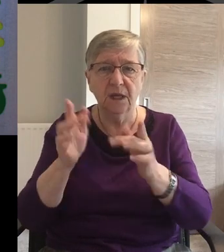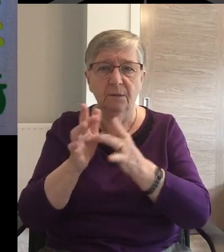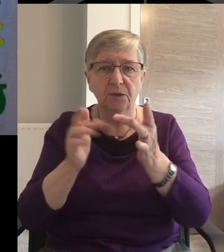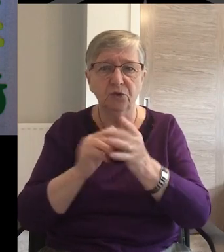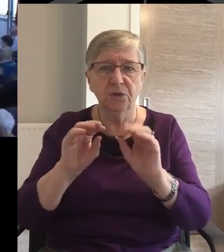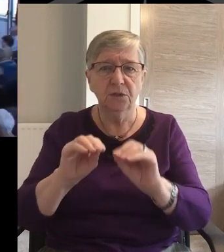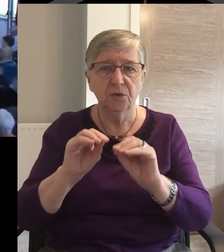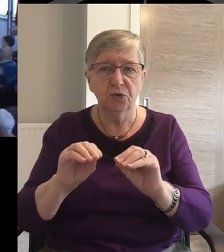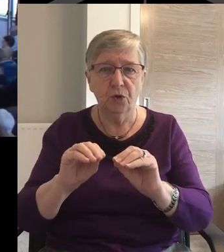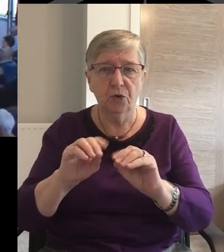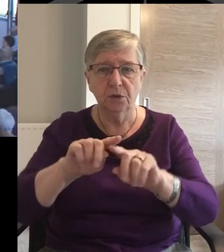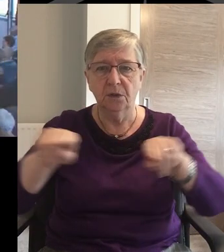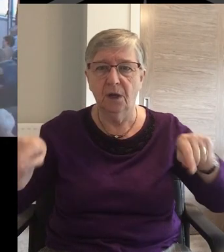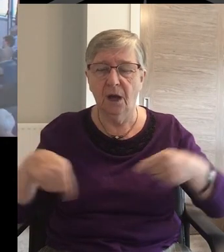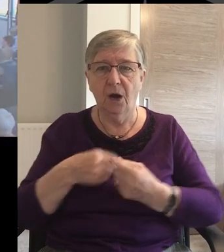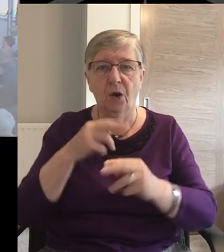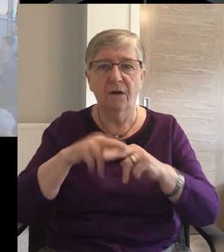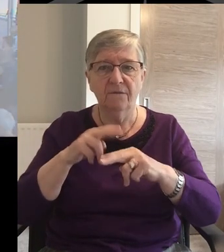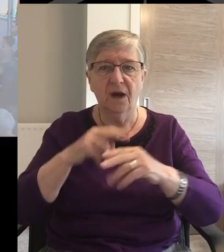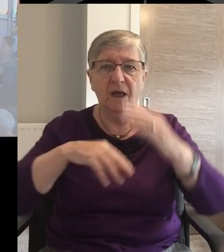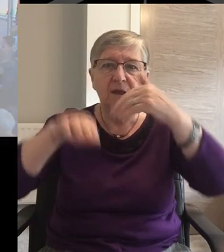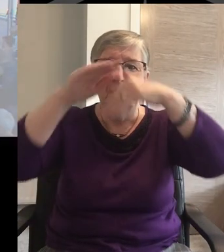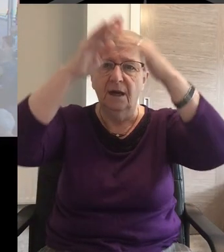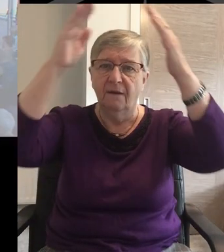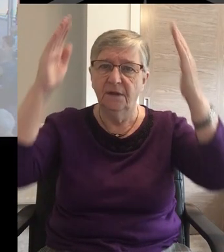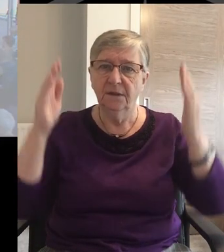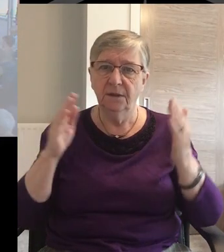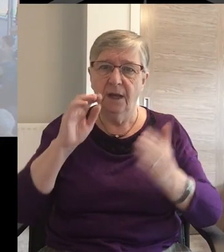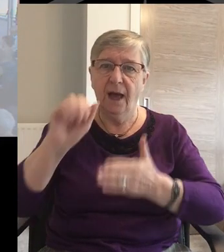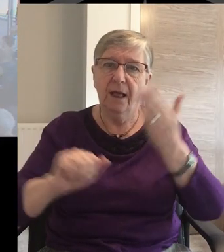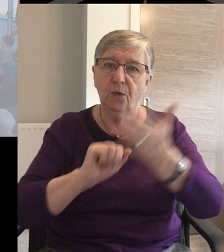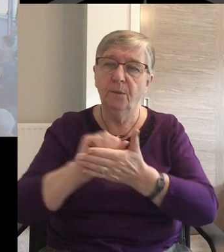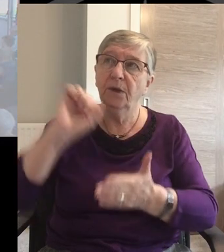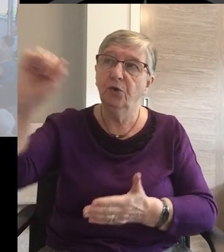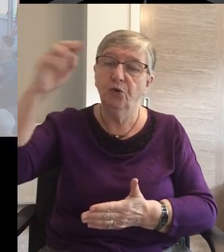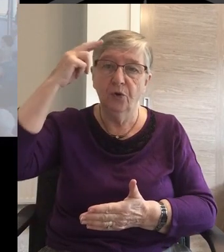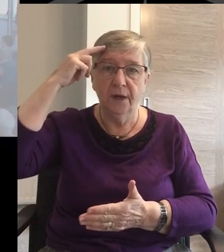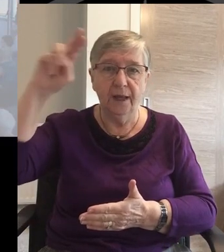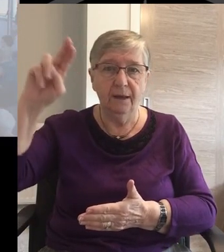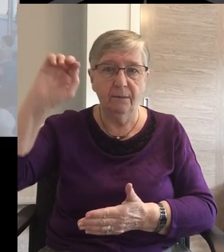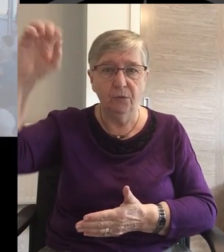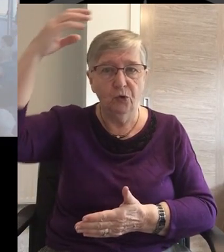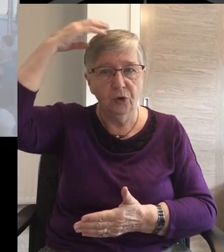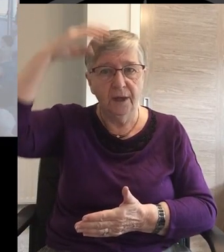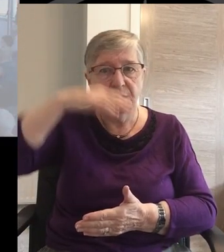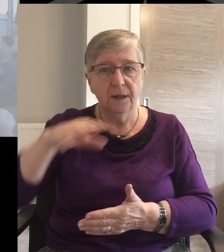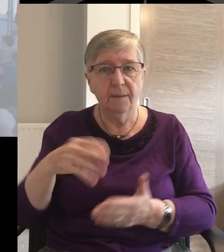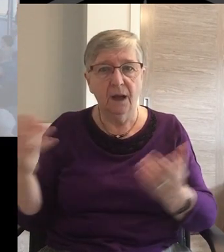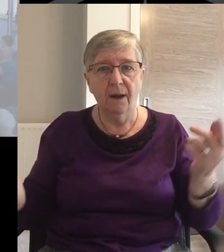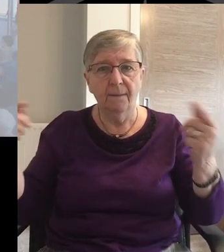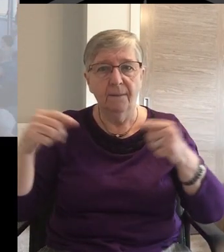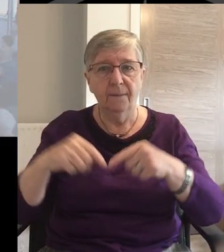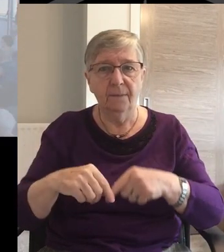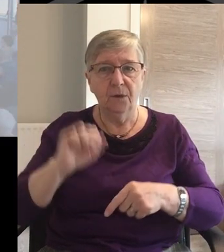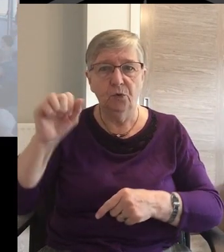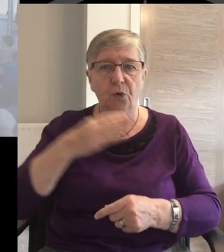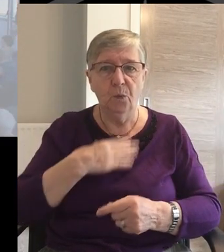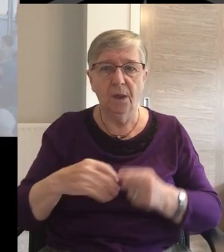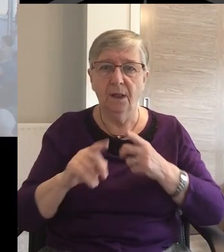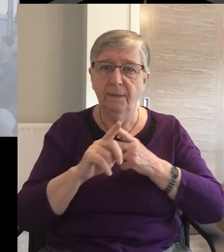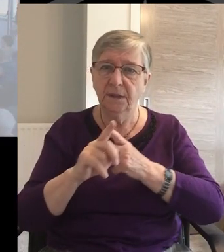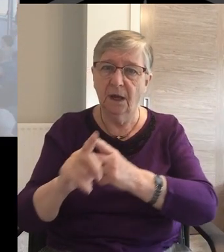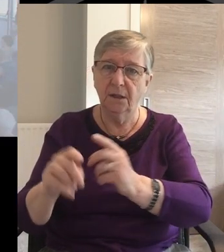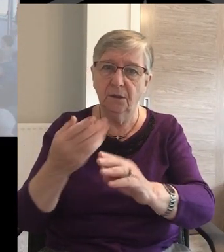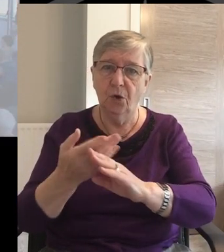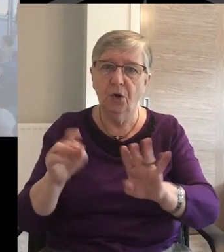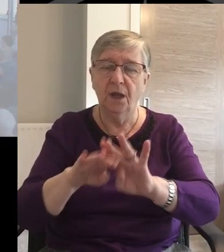disciples Our Father in heaven And hallowed be your name And your kingdom come You're